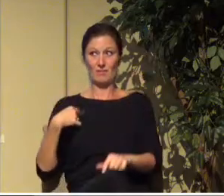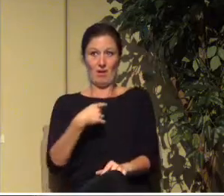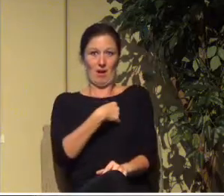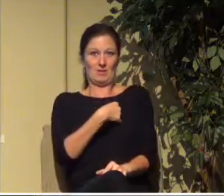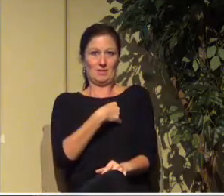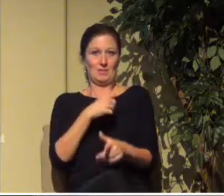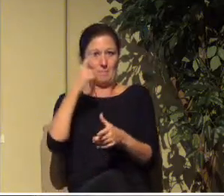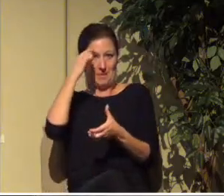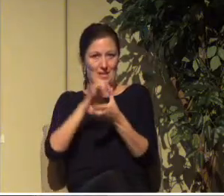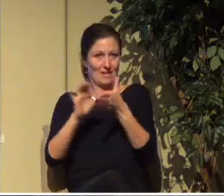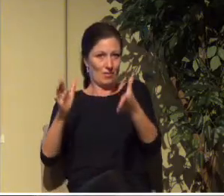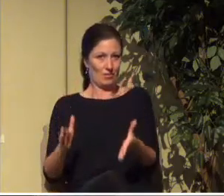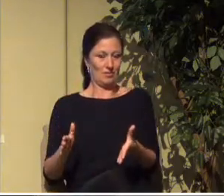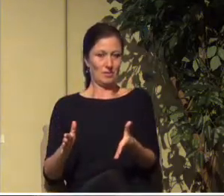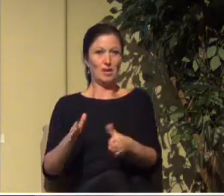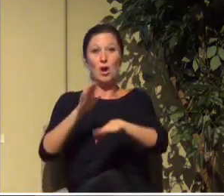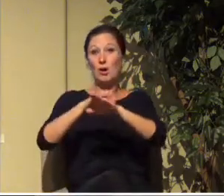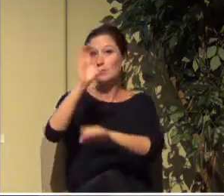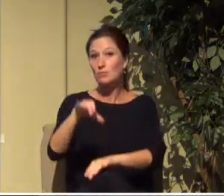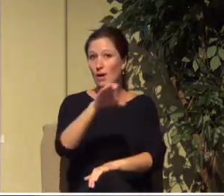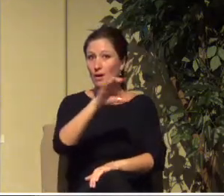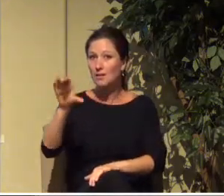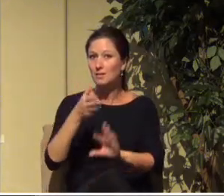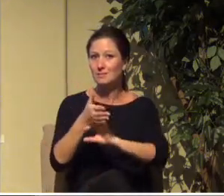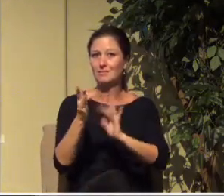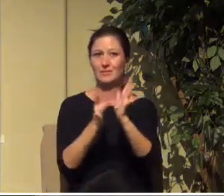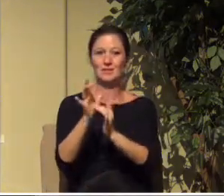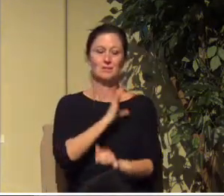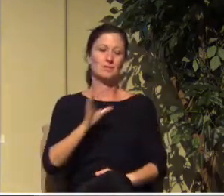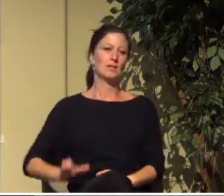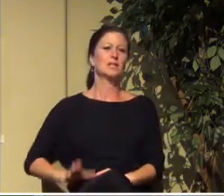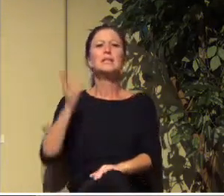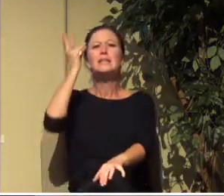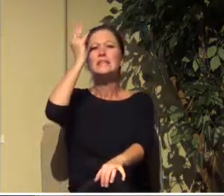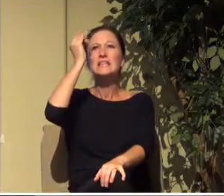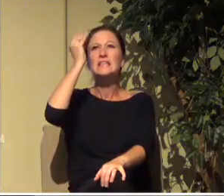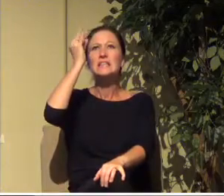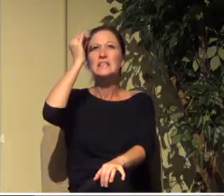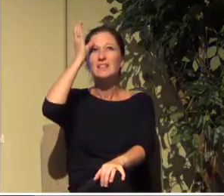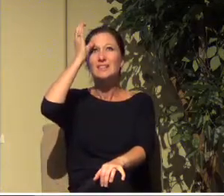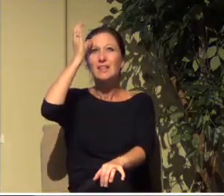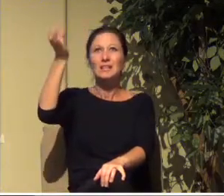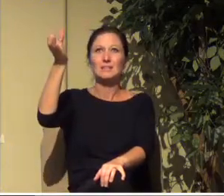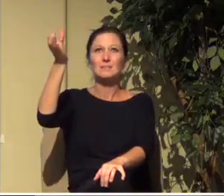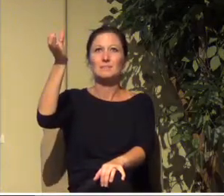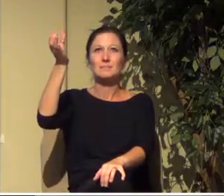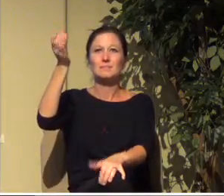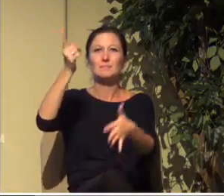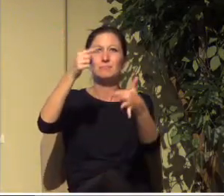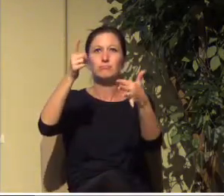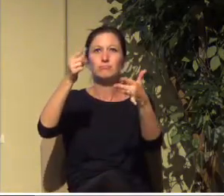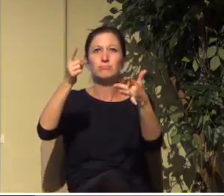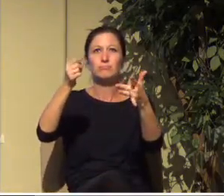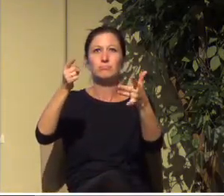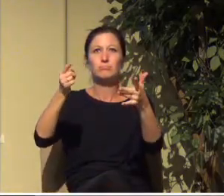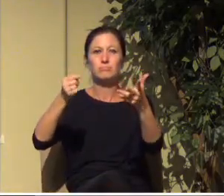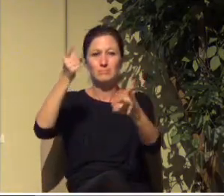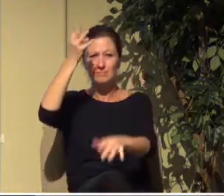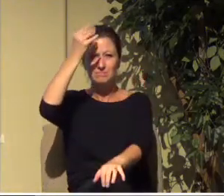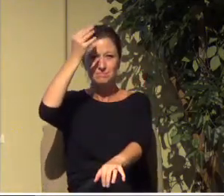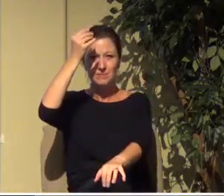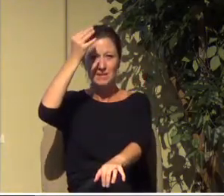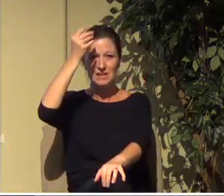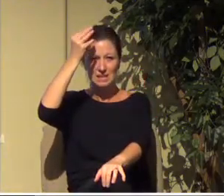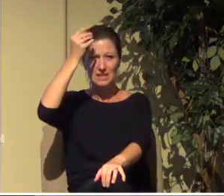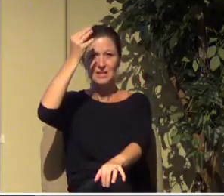at the cross through Jesus Christ. First, get those concepts in your mind. Okay? And then prepare